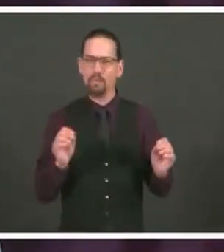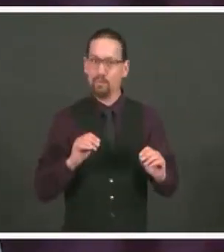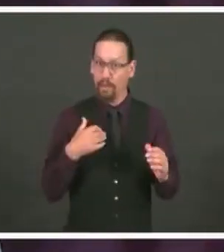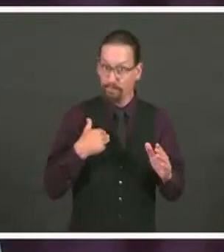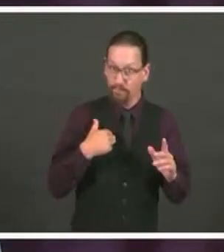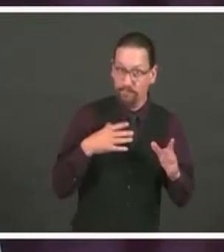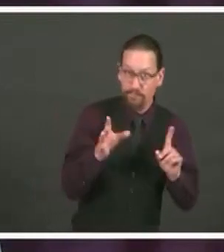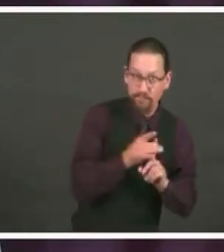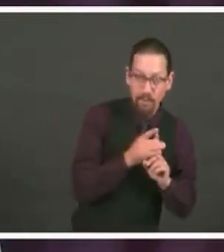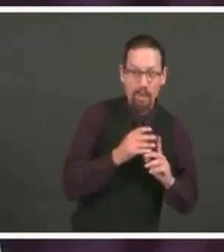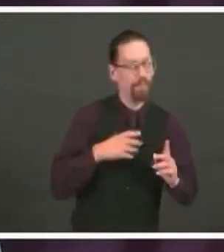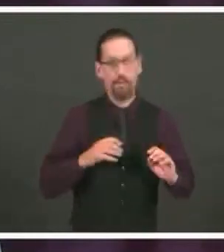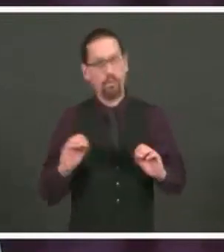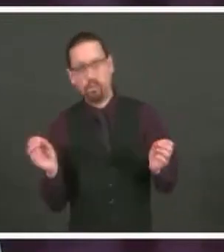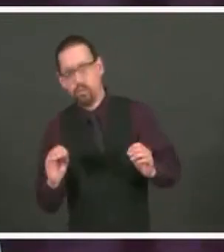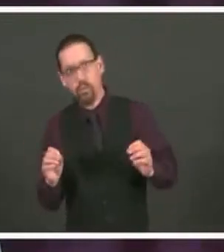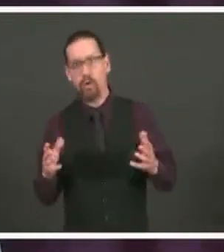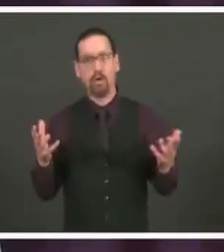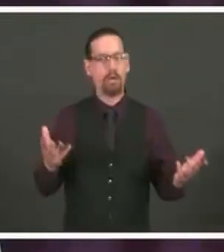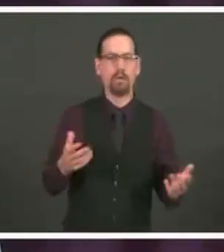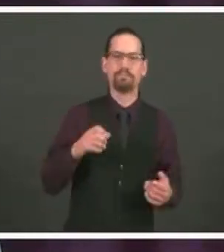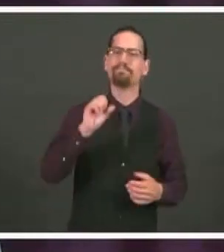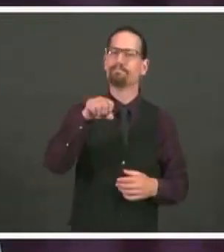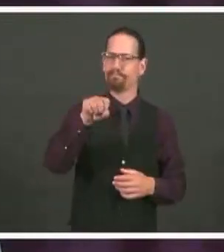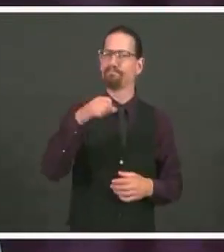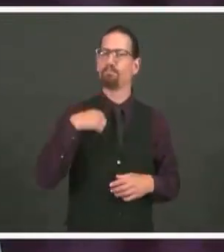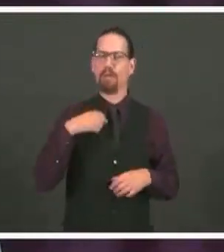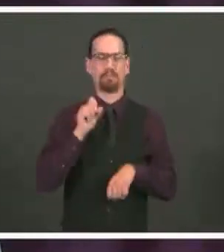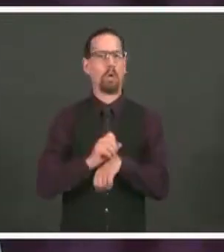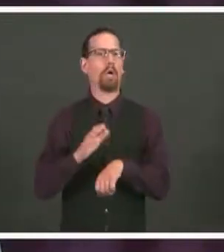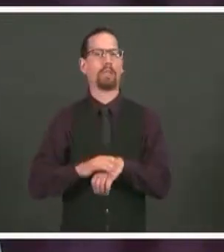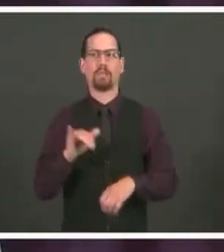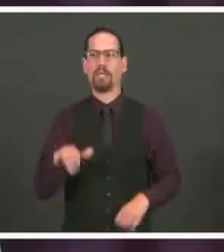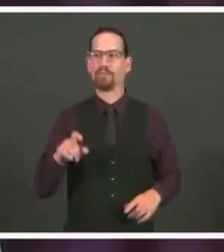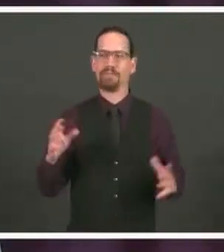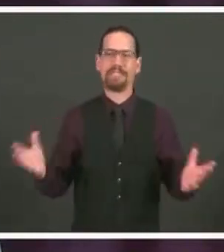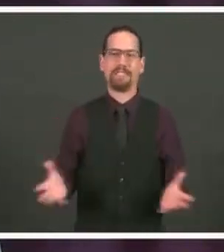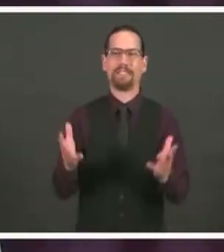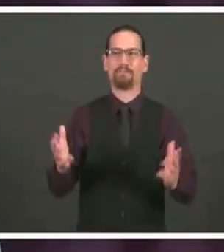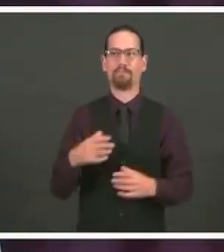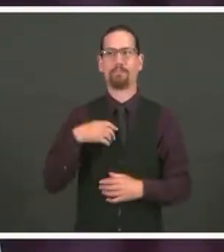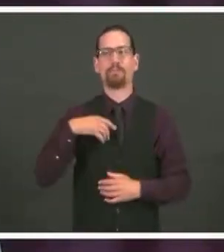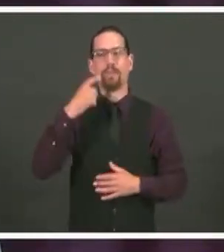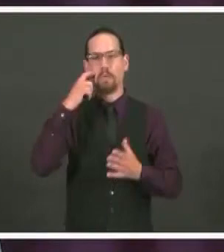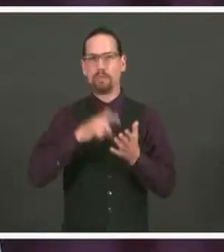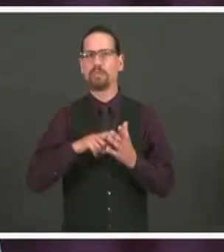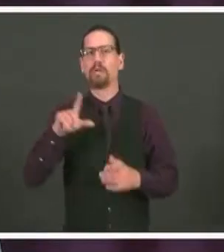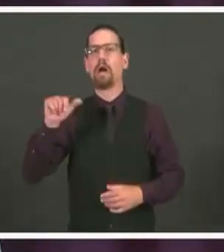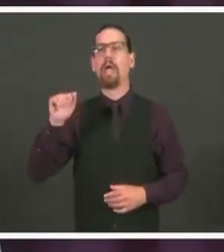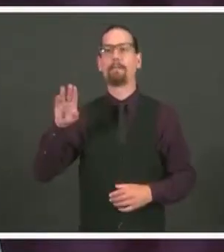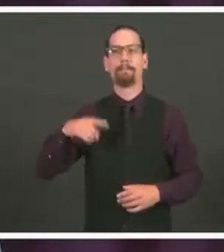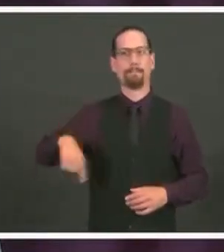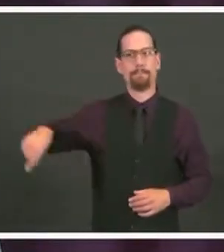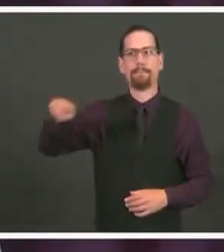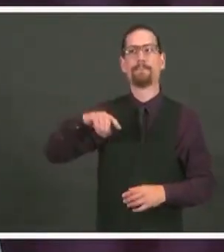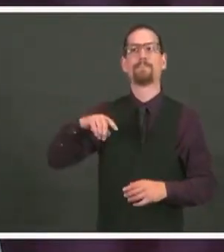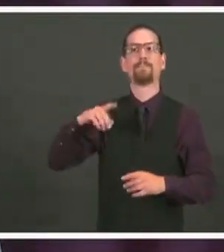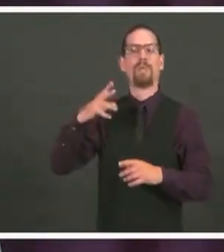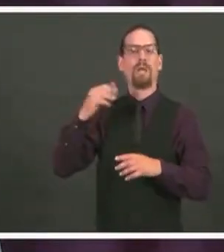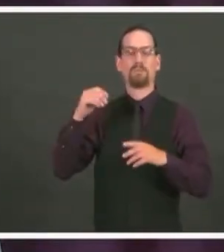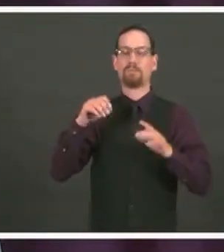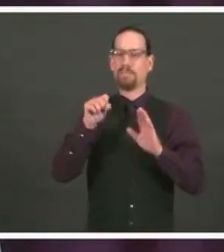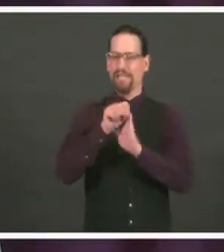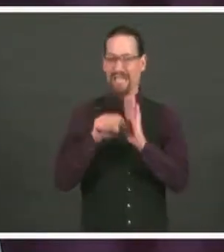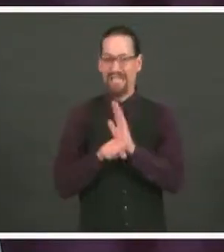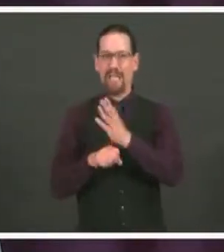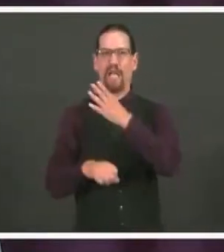and we're focused on addressing it. We also acknowledge that the laboratories, both the commercial ones as well as the state health lab,